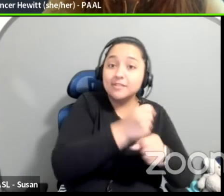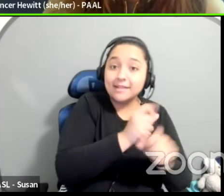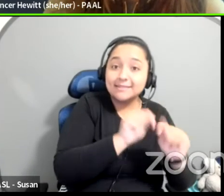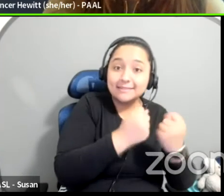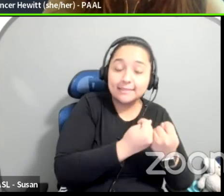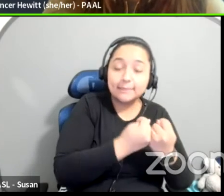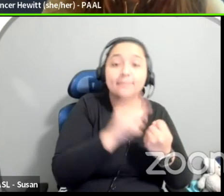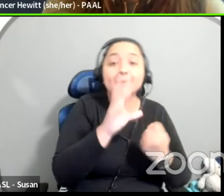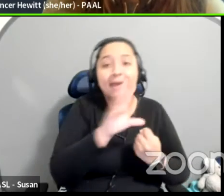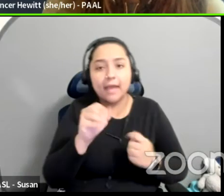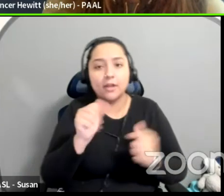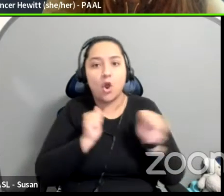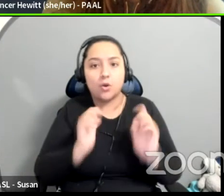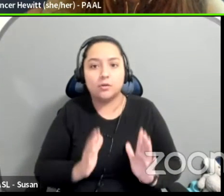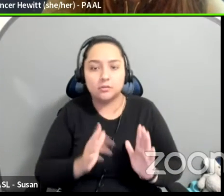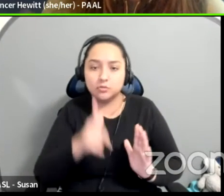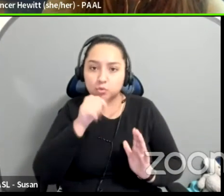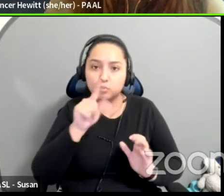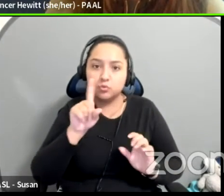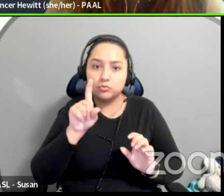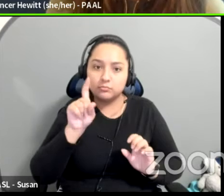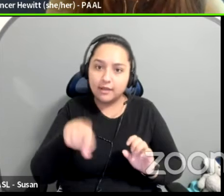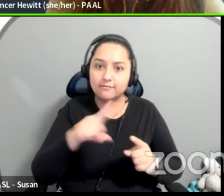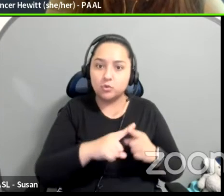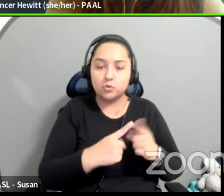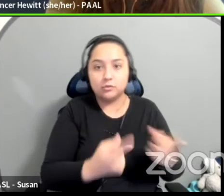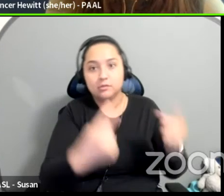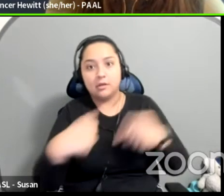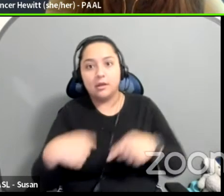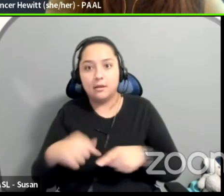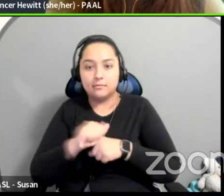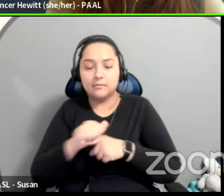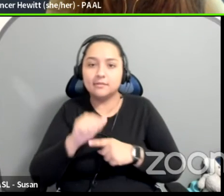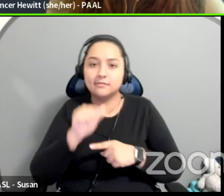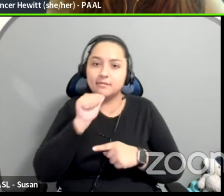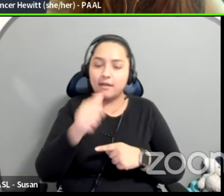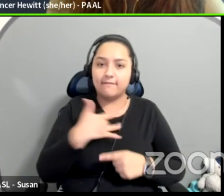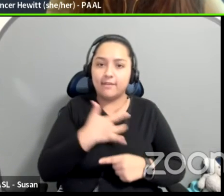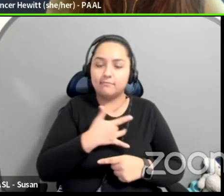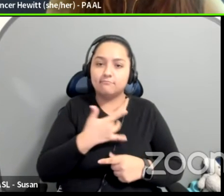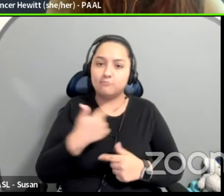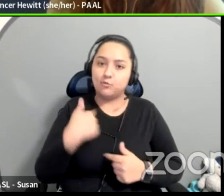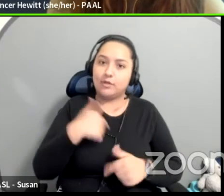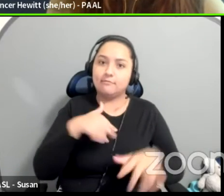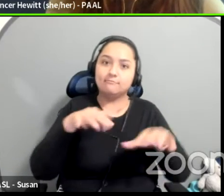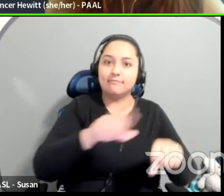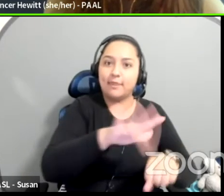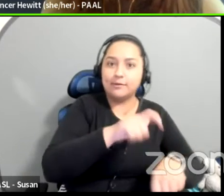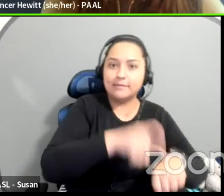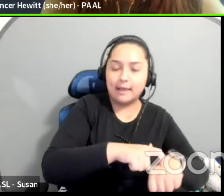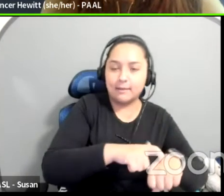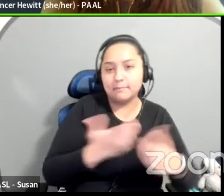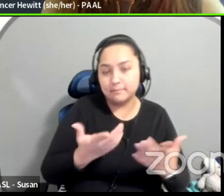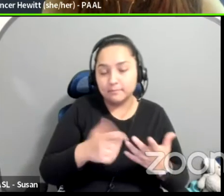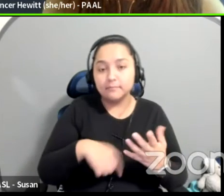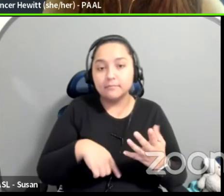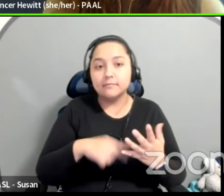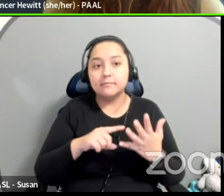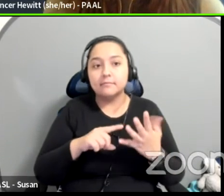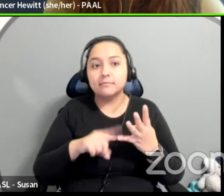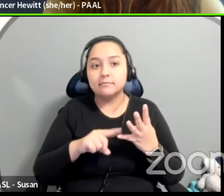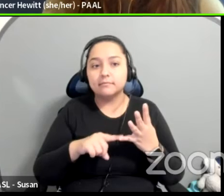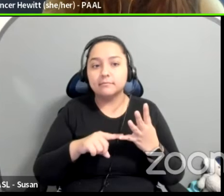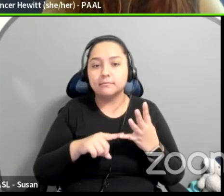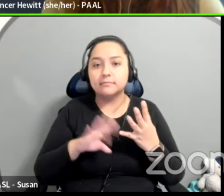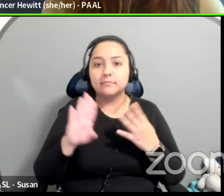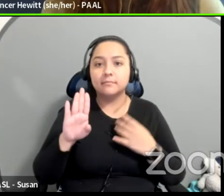to arrange their lives to show up in our spaces and not act entitled to their time because we don't pay people at retainer rates, um, for bank